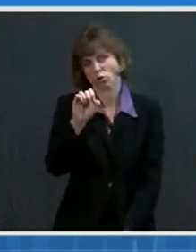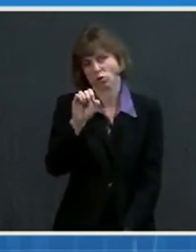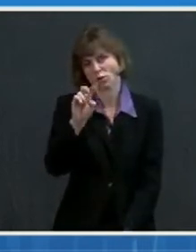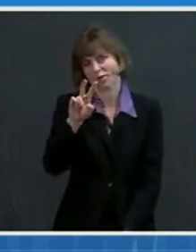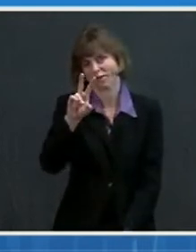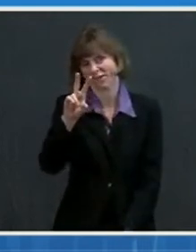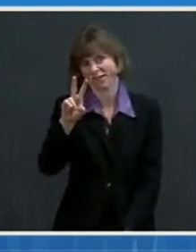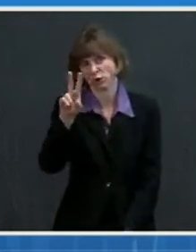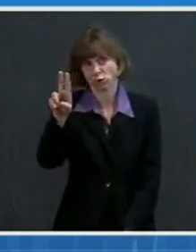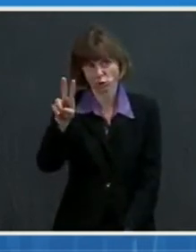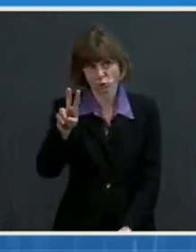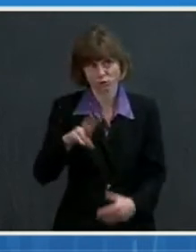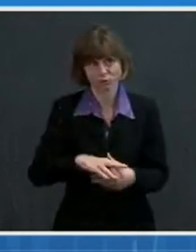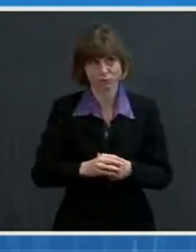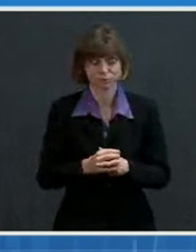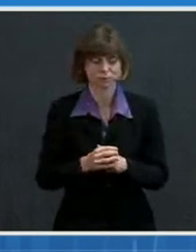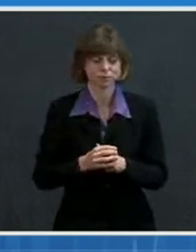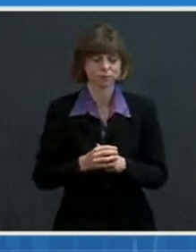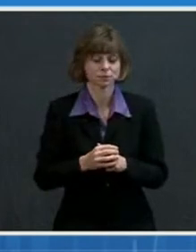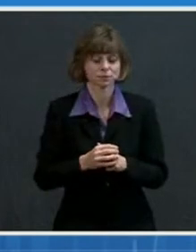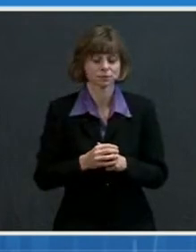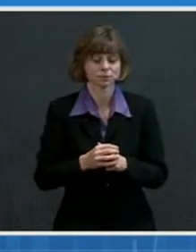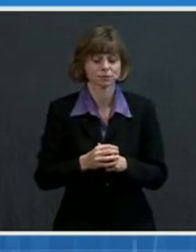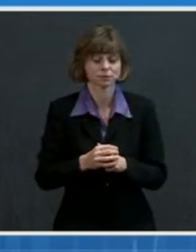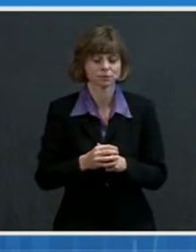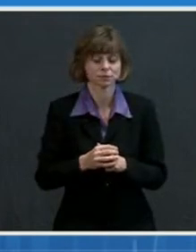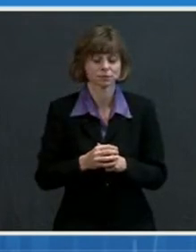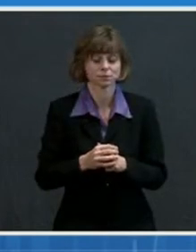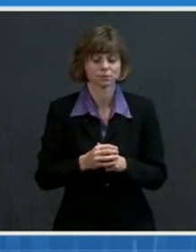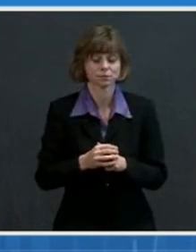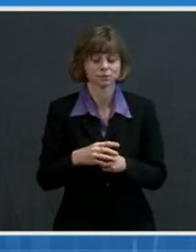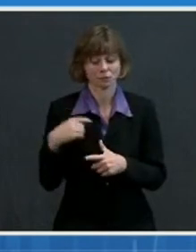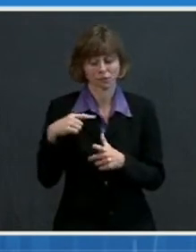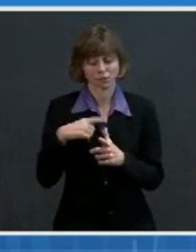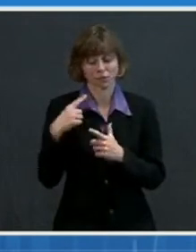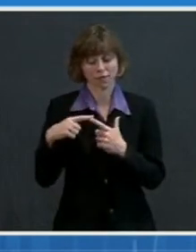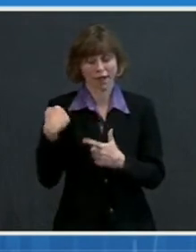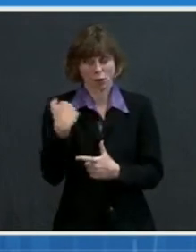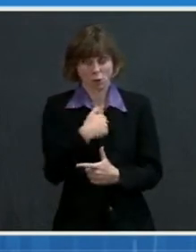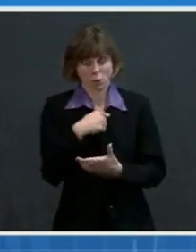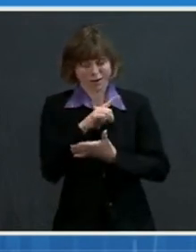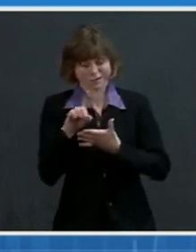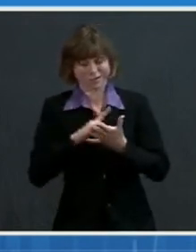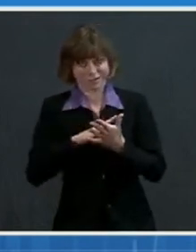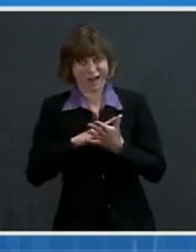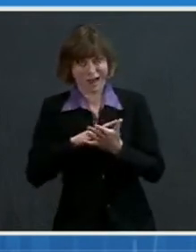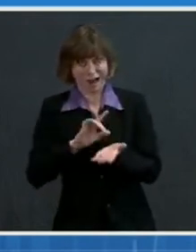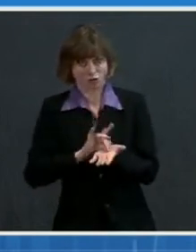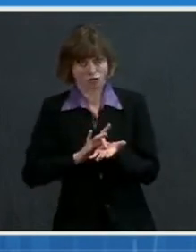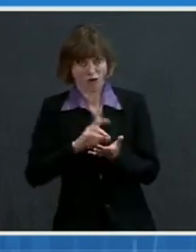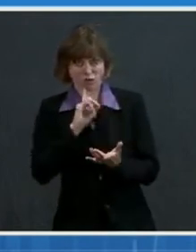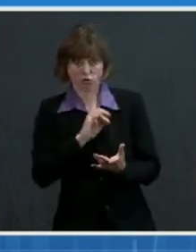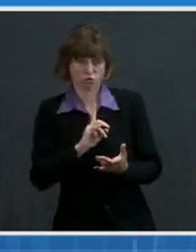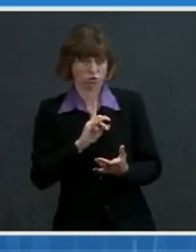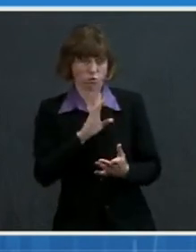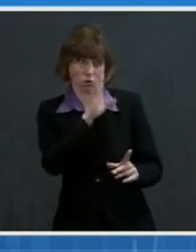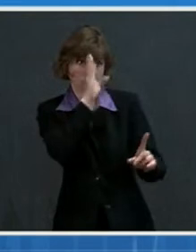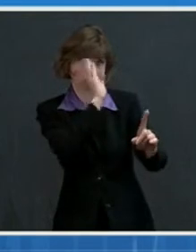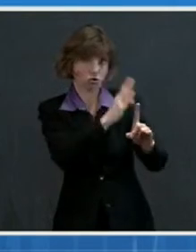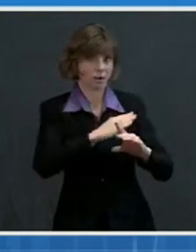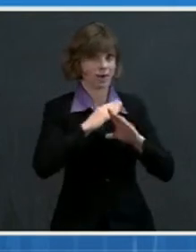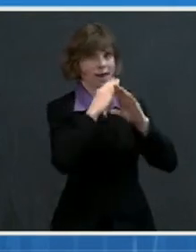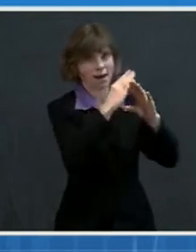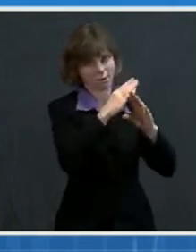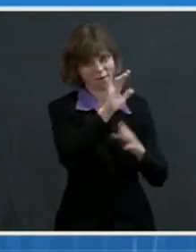and then to design drugs to directly inhibit that vulnerable target. Next slide.